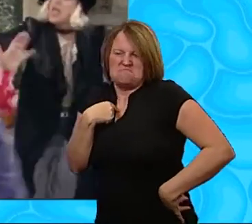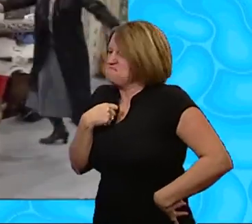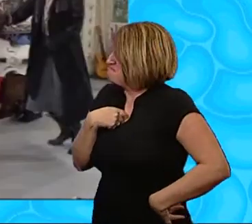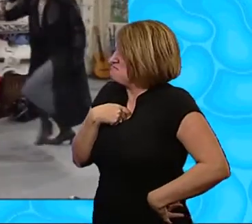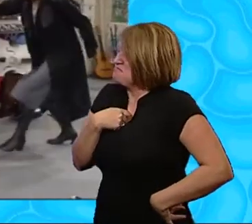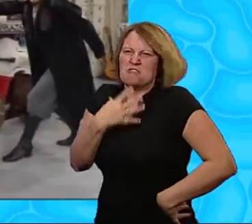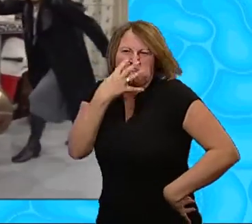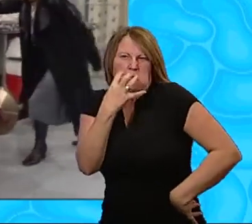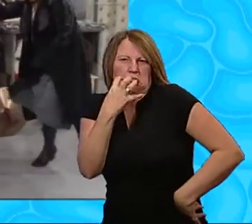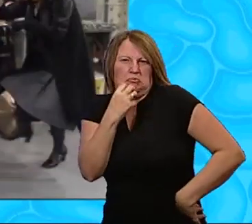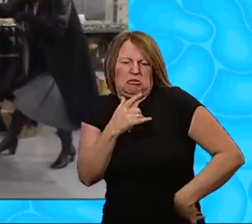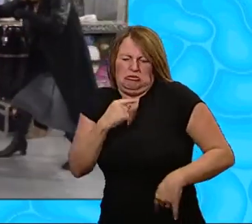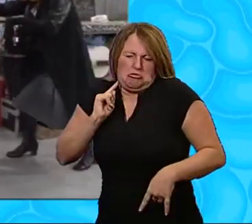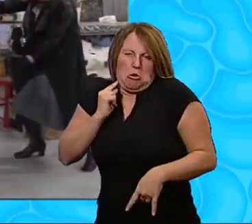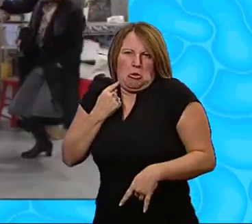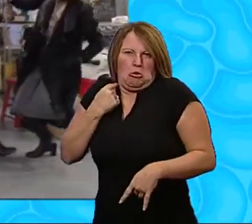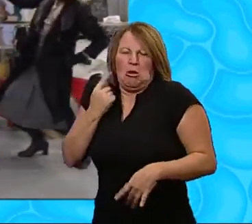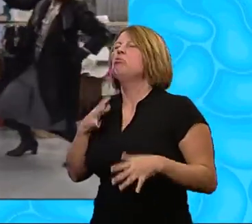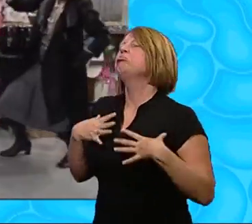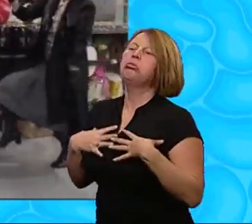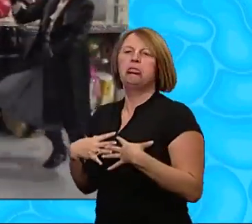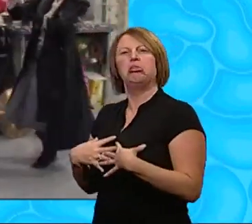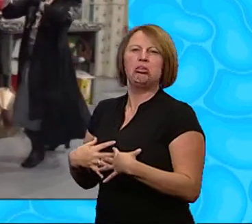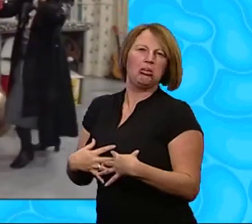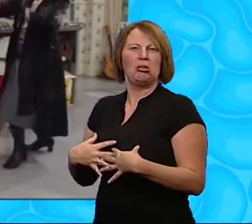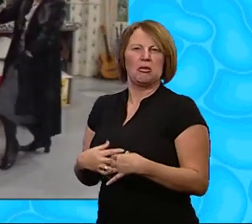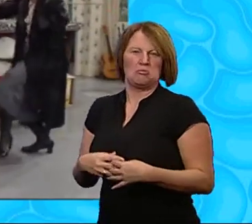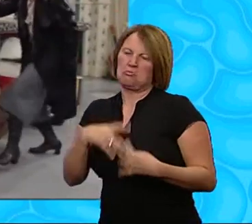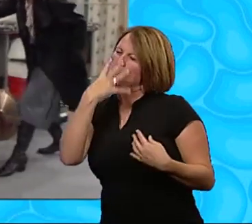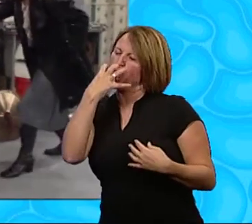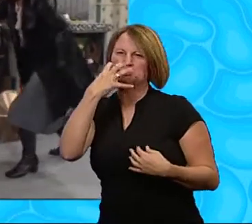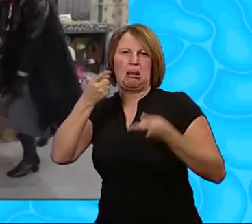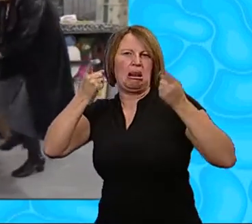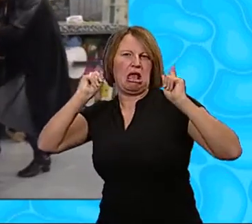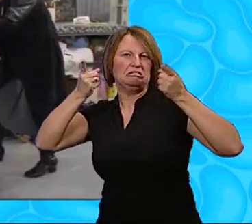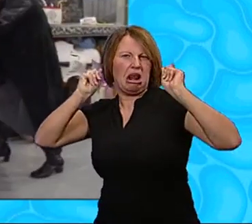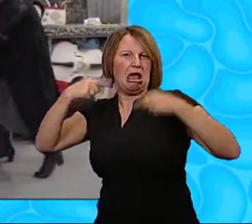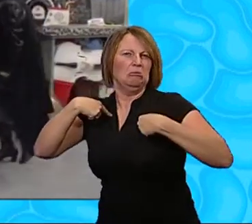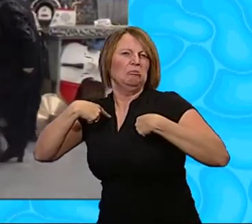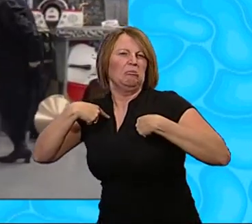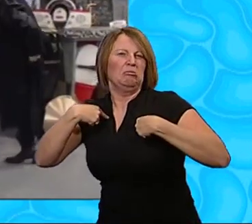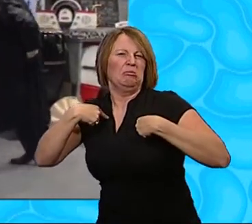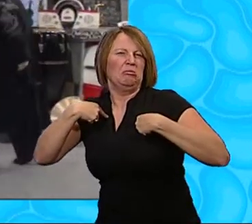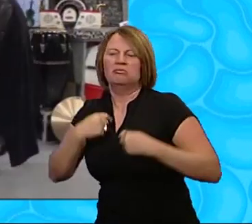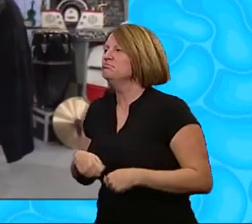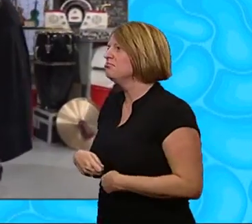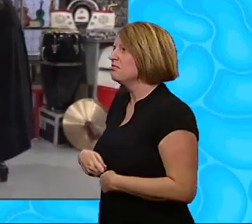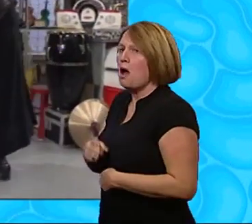I'm a crotty, grumply, cruelly, stubbly Miserable landlady